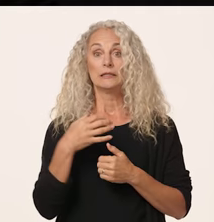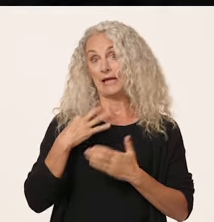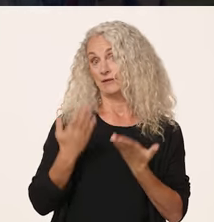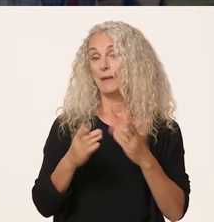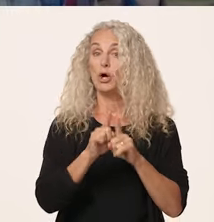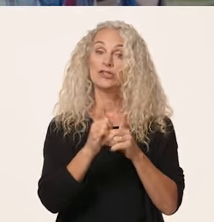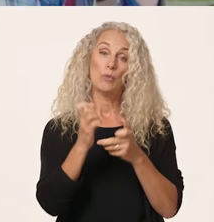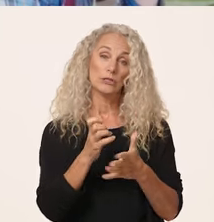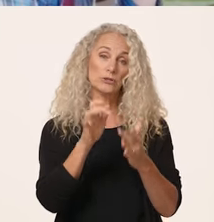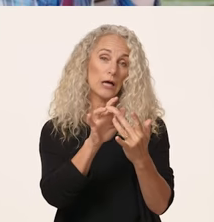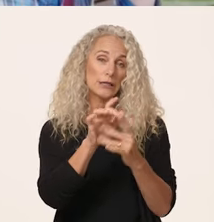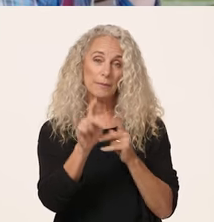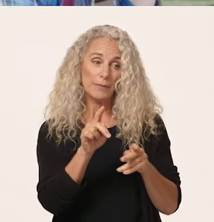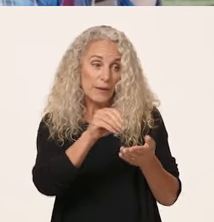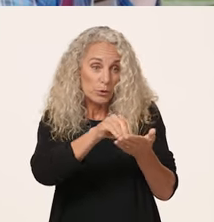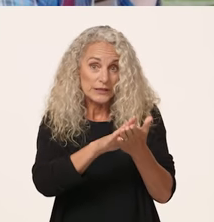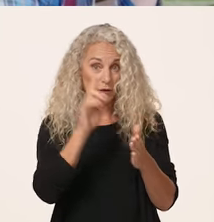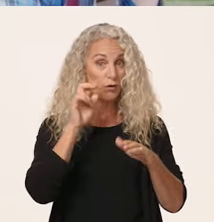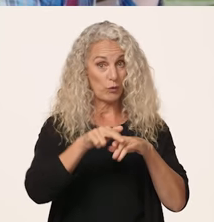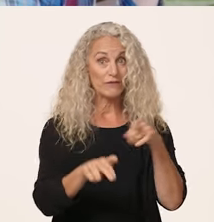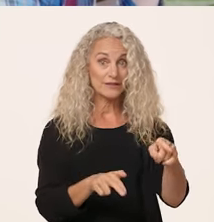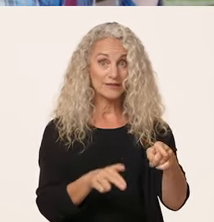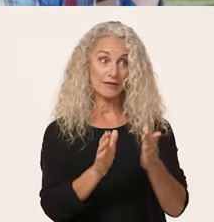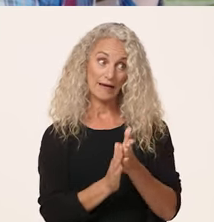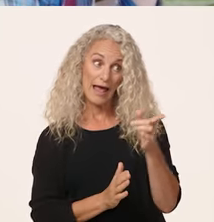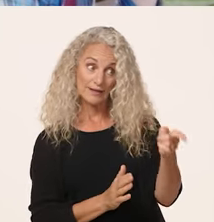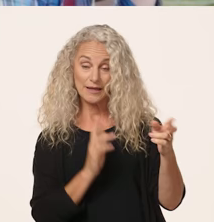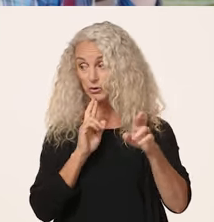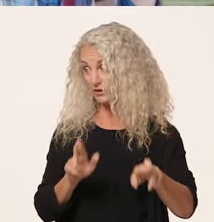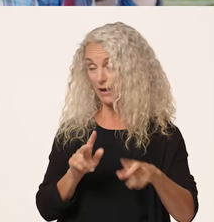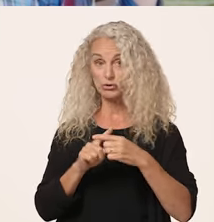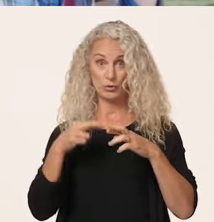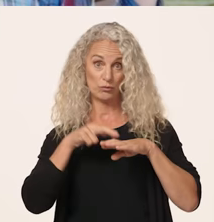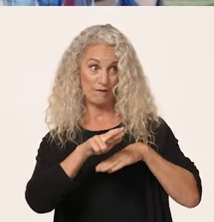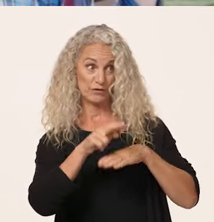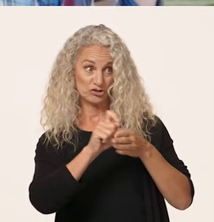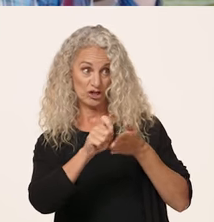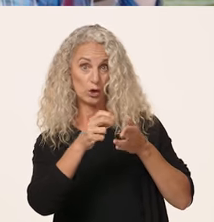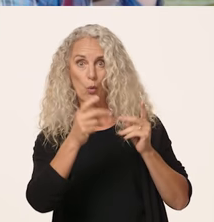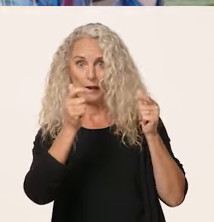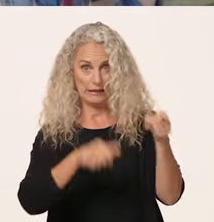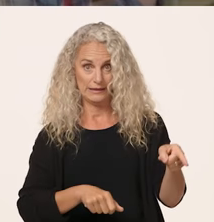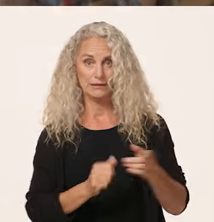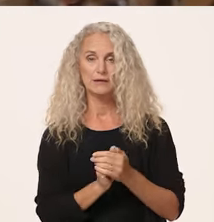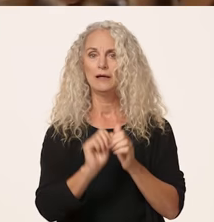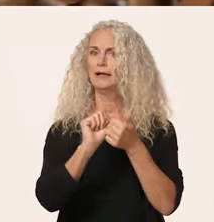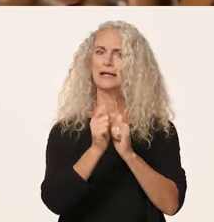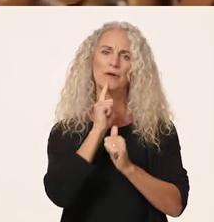Candidates may also want to contact people they used as references and request they respond to a reference check quickly.